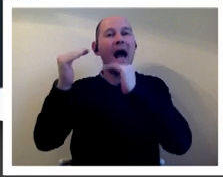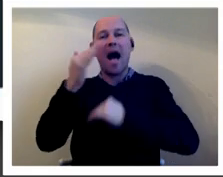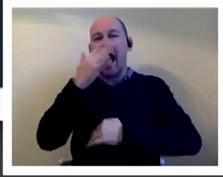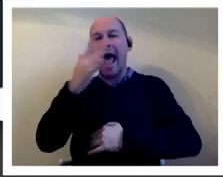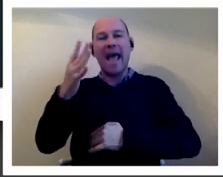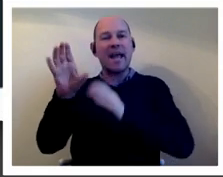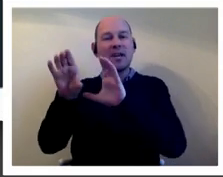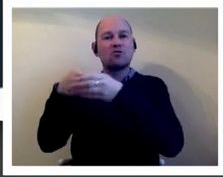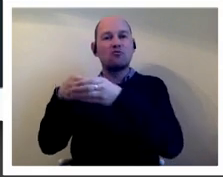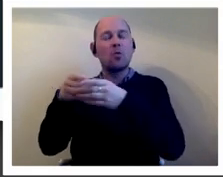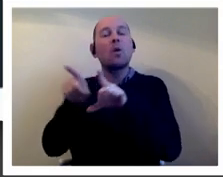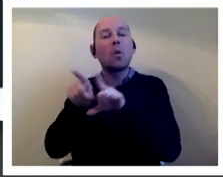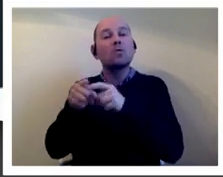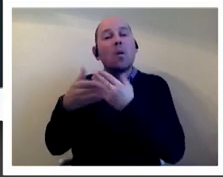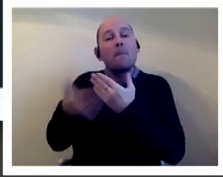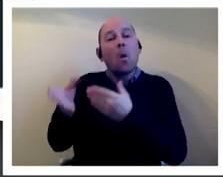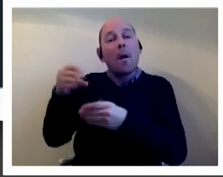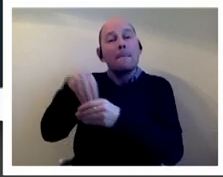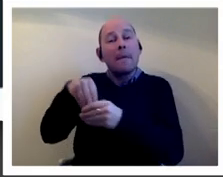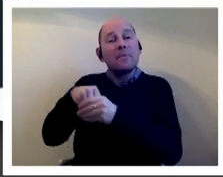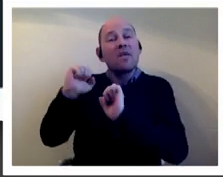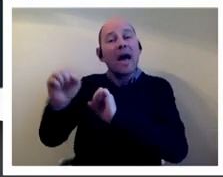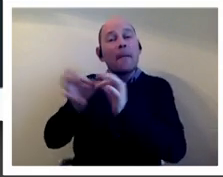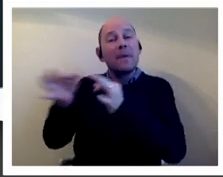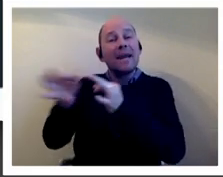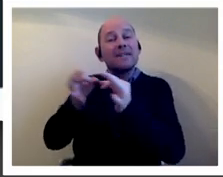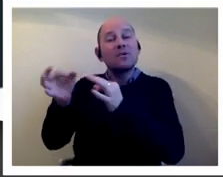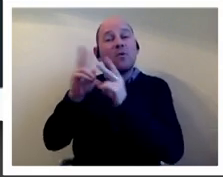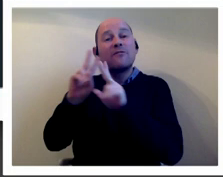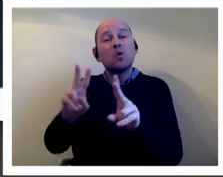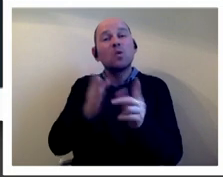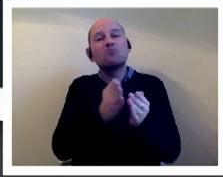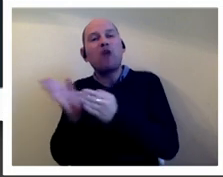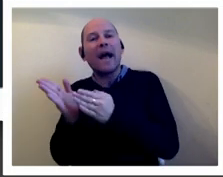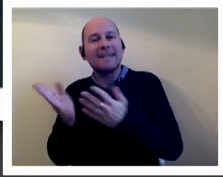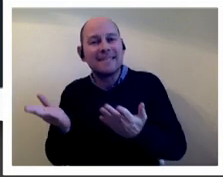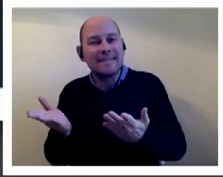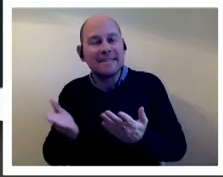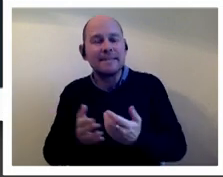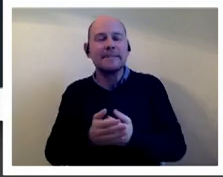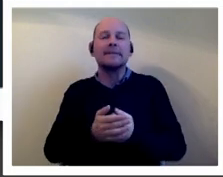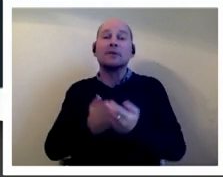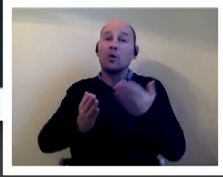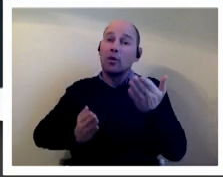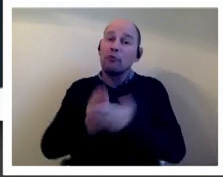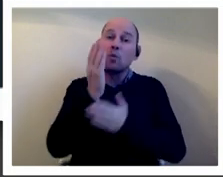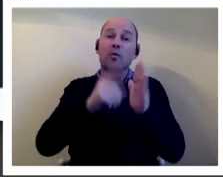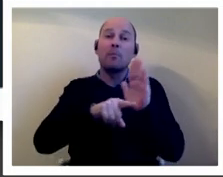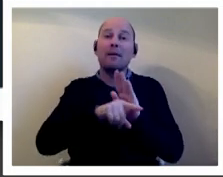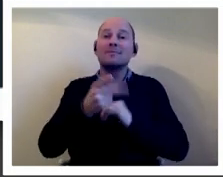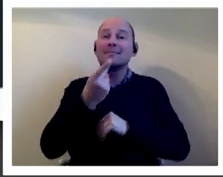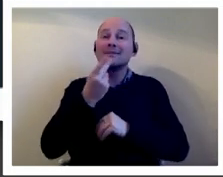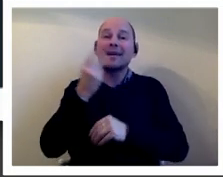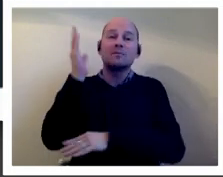more members whose political views tended to kind of skew towards the right and during the bill's second reading lord after lord